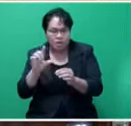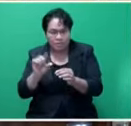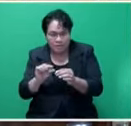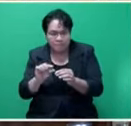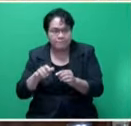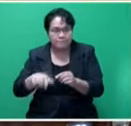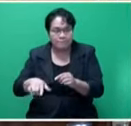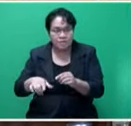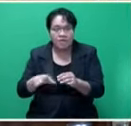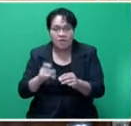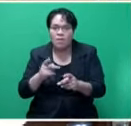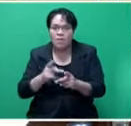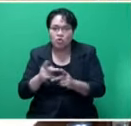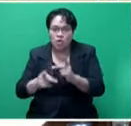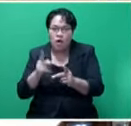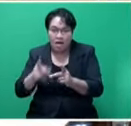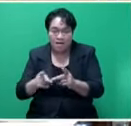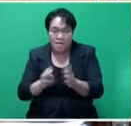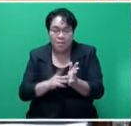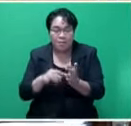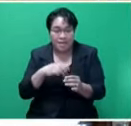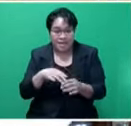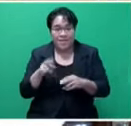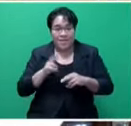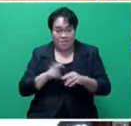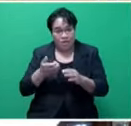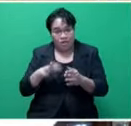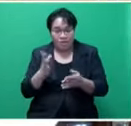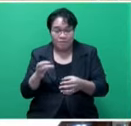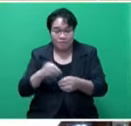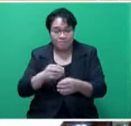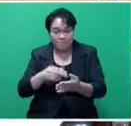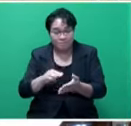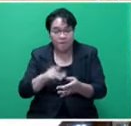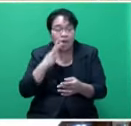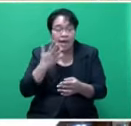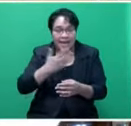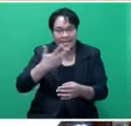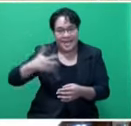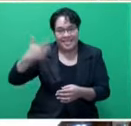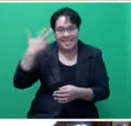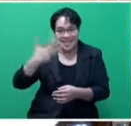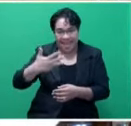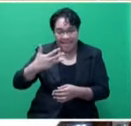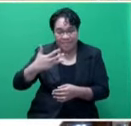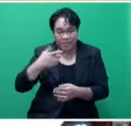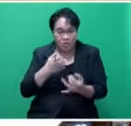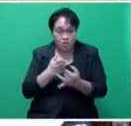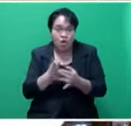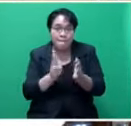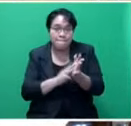layer, which is called the Montreal Protocol. Fiji exceeded to the Vienna Convention and the Montreal Protocol in 1989. Through the Montreal